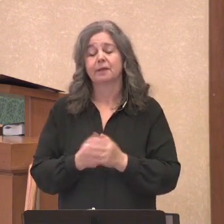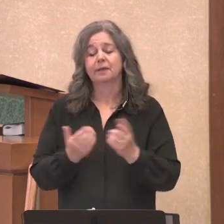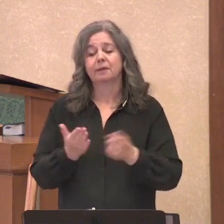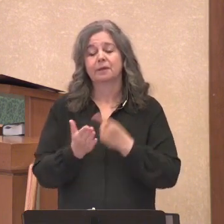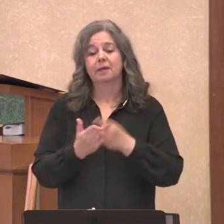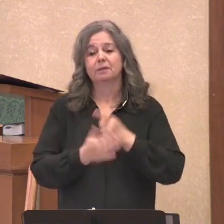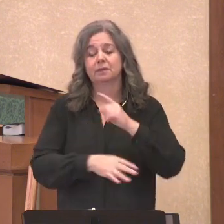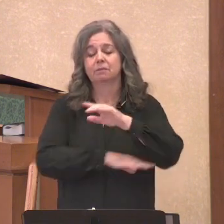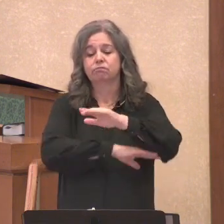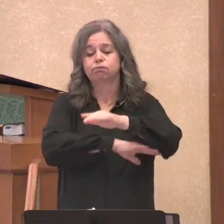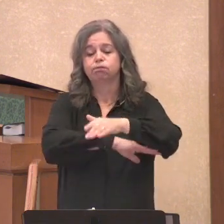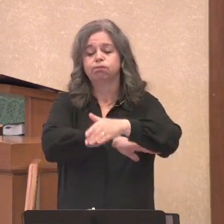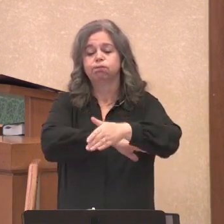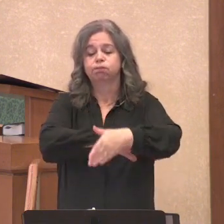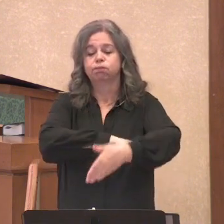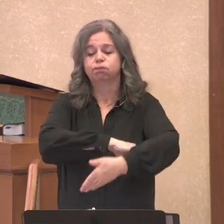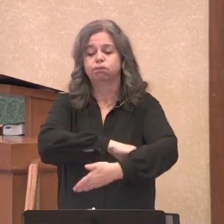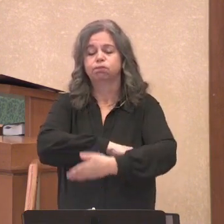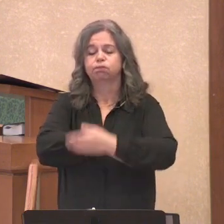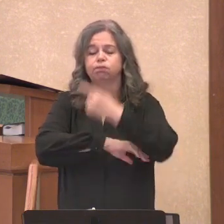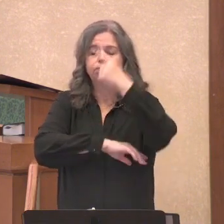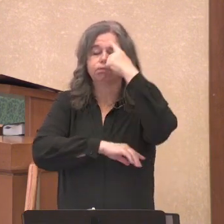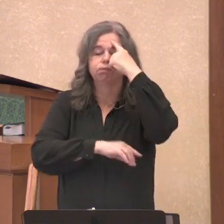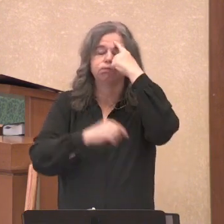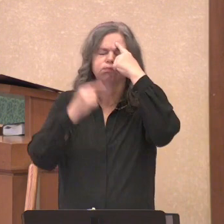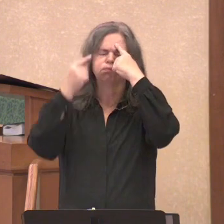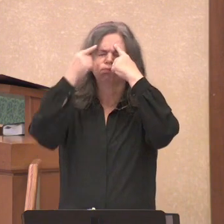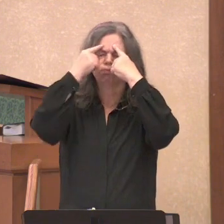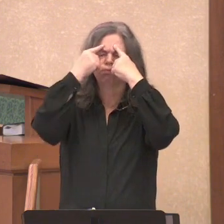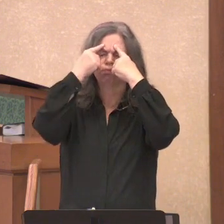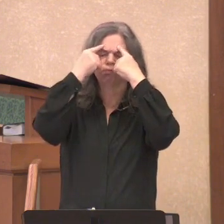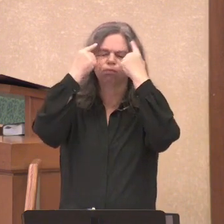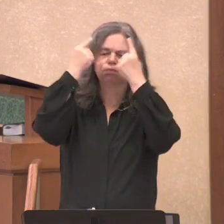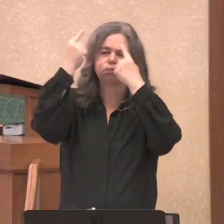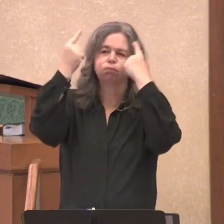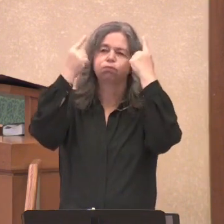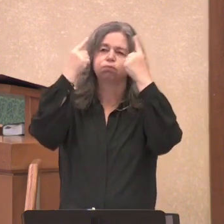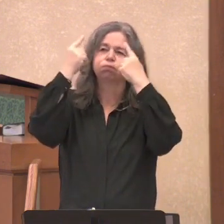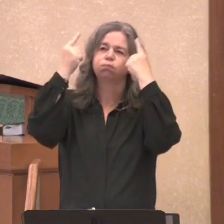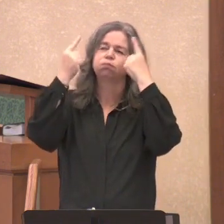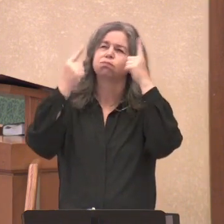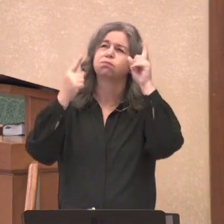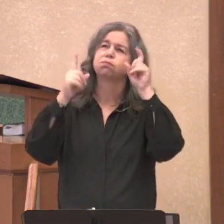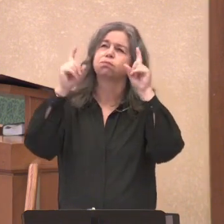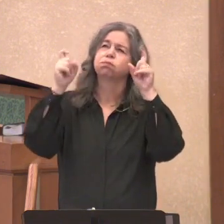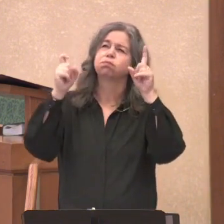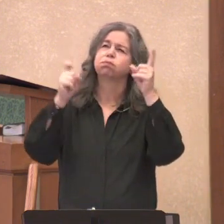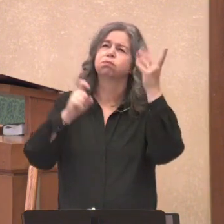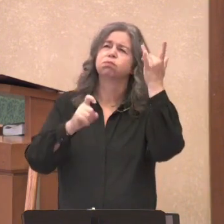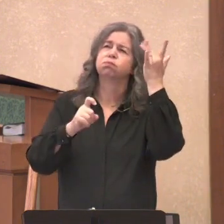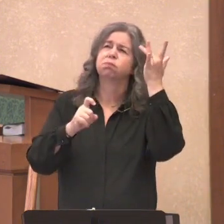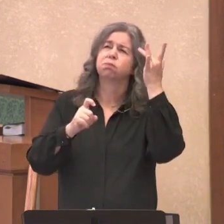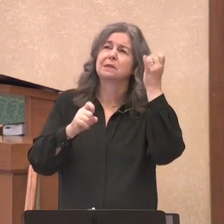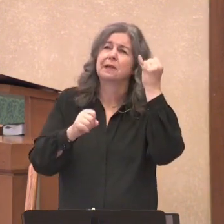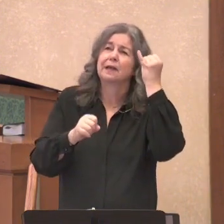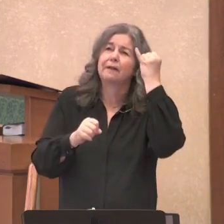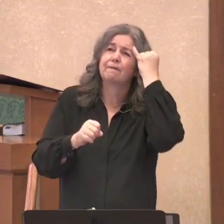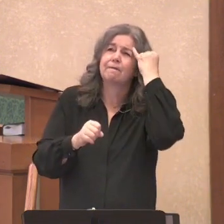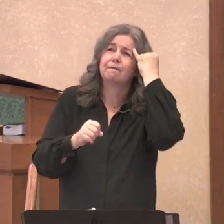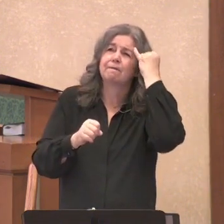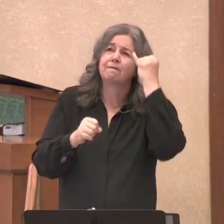when our mind circles around questions, wondering why, what if, how,